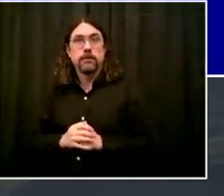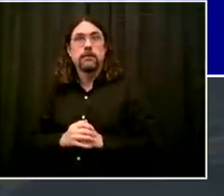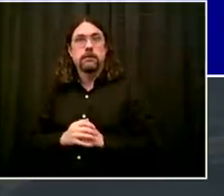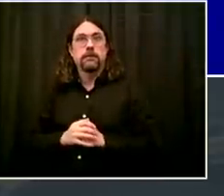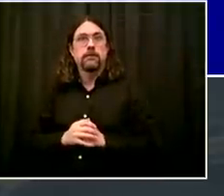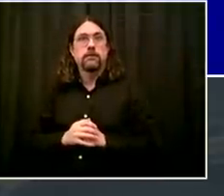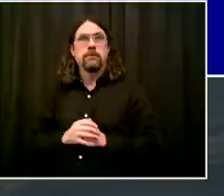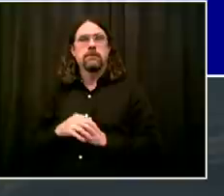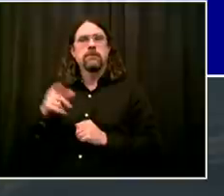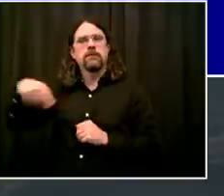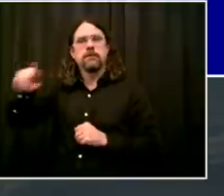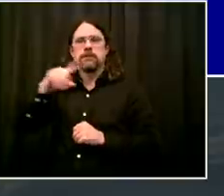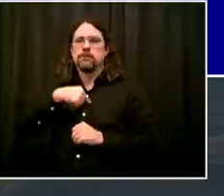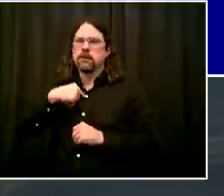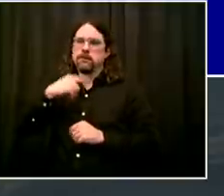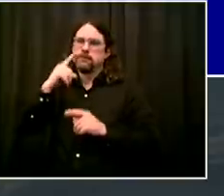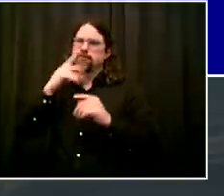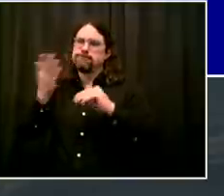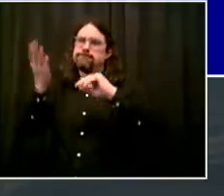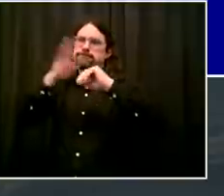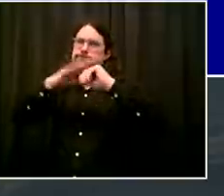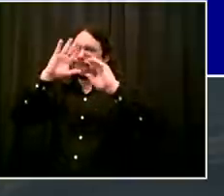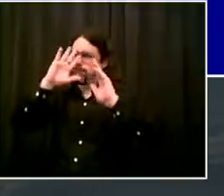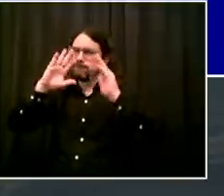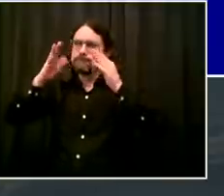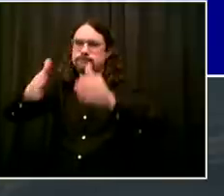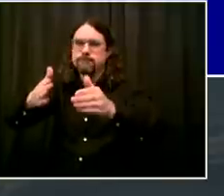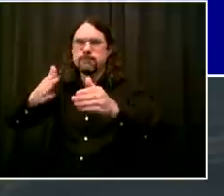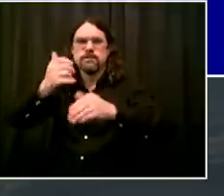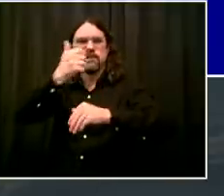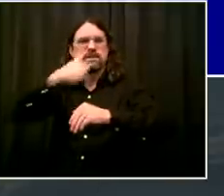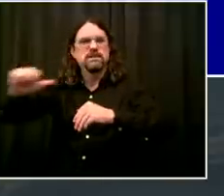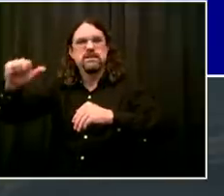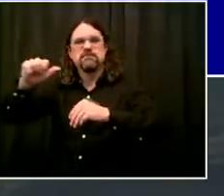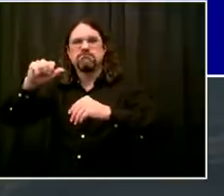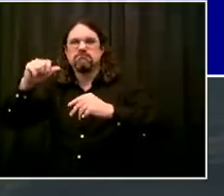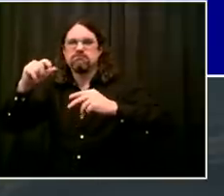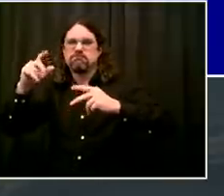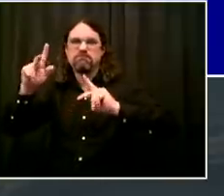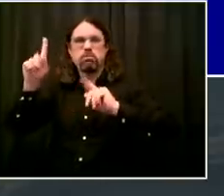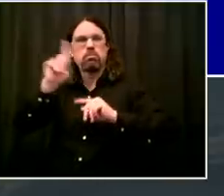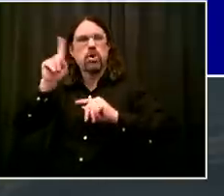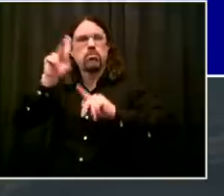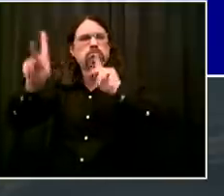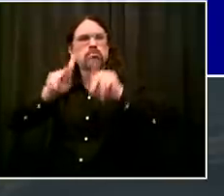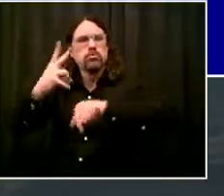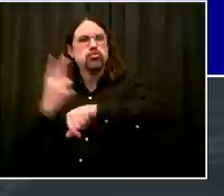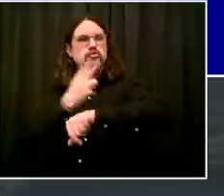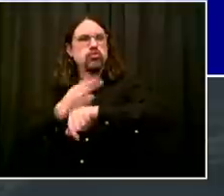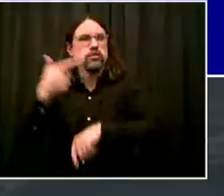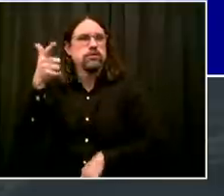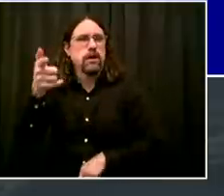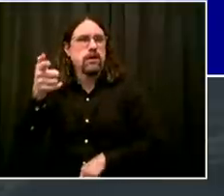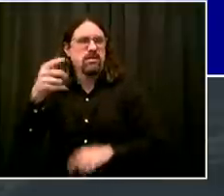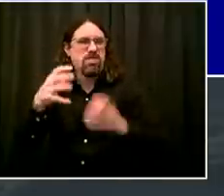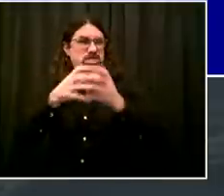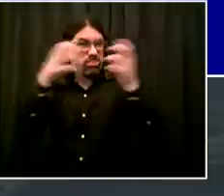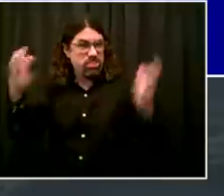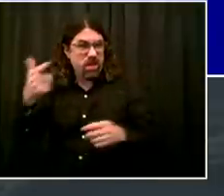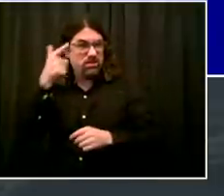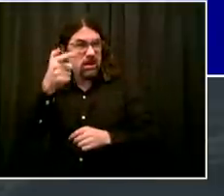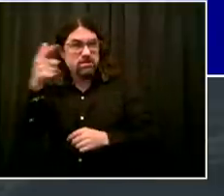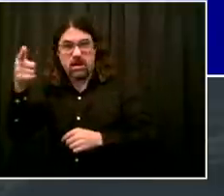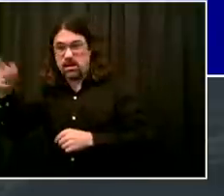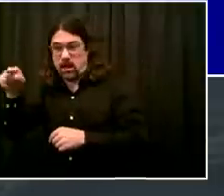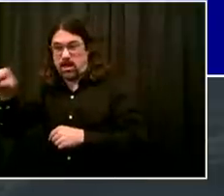to know the community. Again, those neighborhood policing principles make all the difference in the world because they help us do a lot more. And